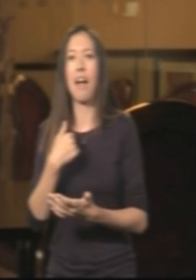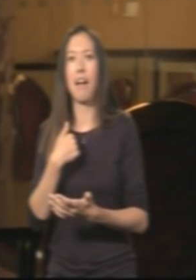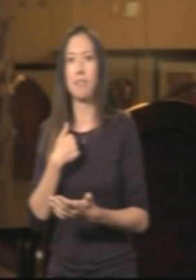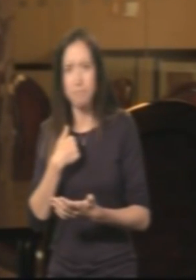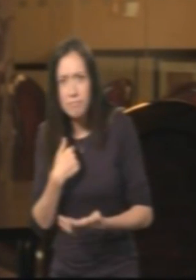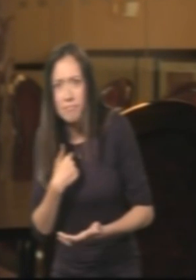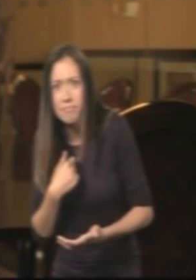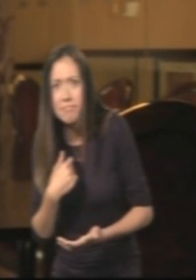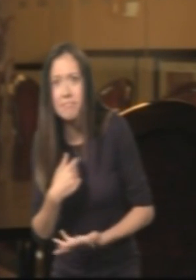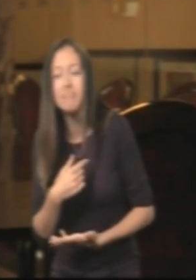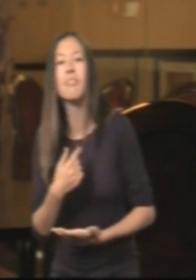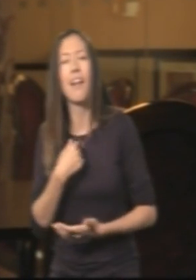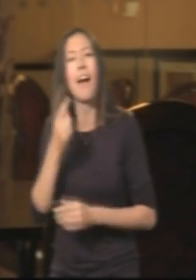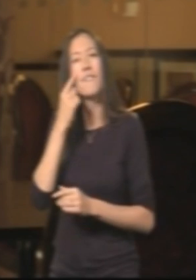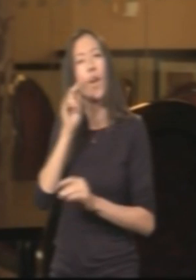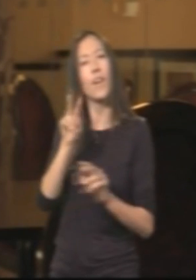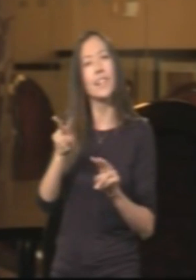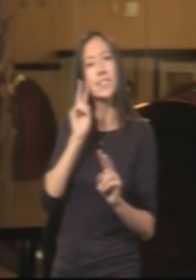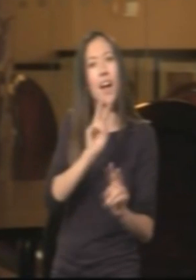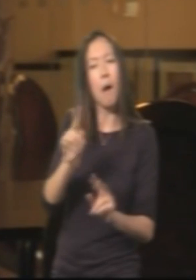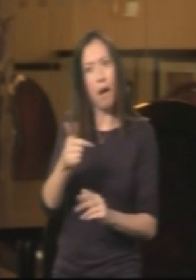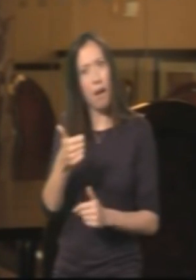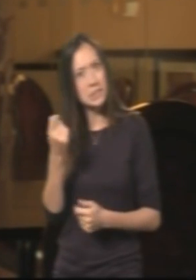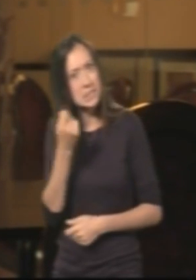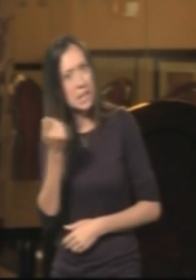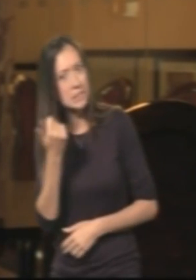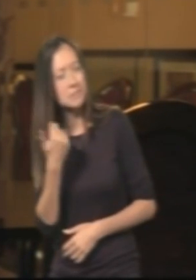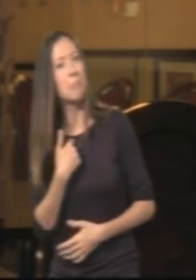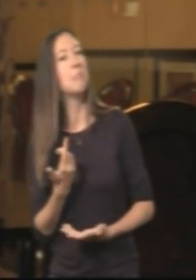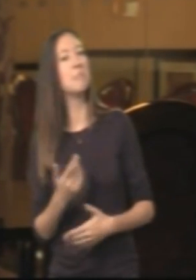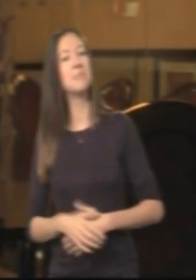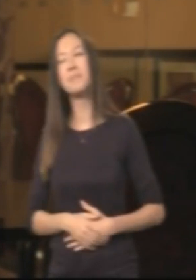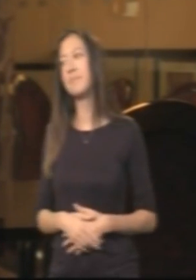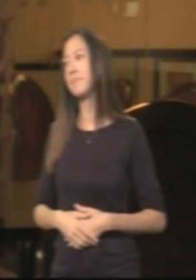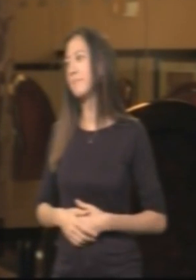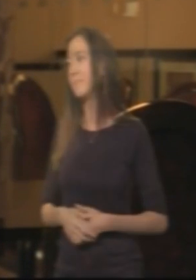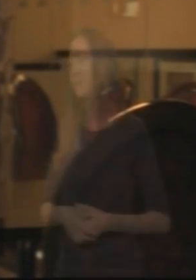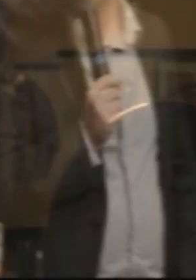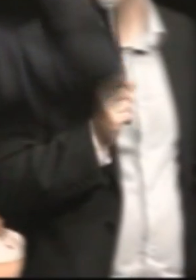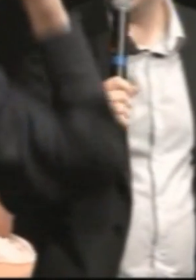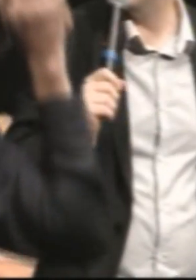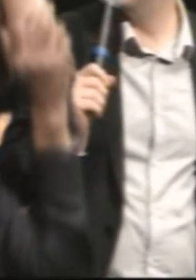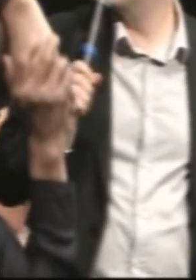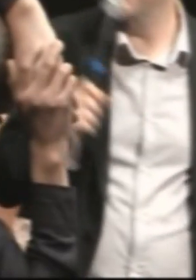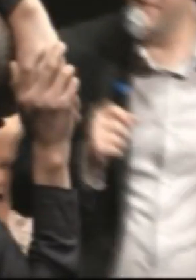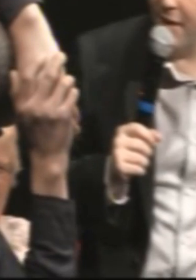And I'm like, did you? And then I watch it back on the video, and it's been a success. Yes.